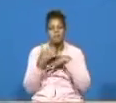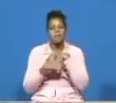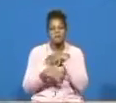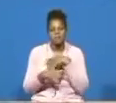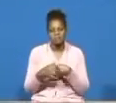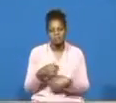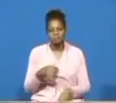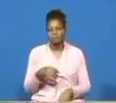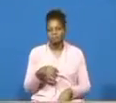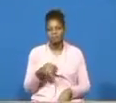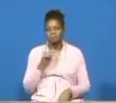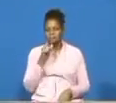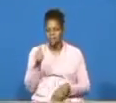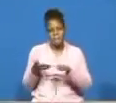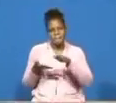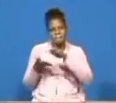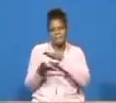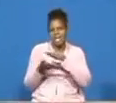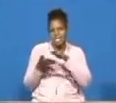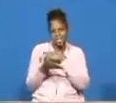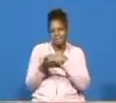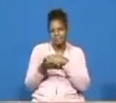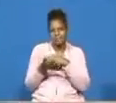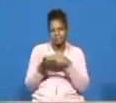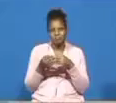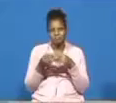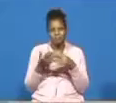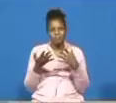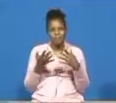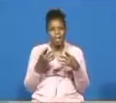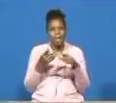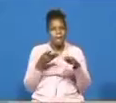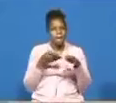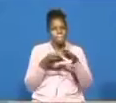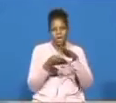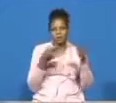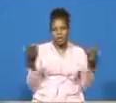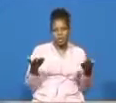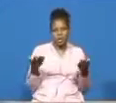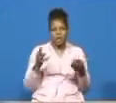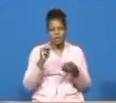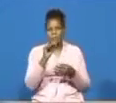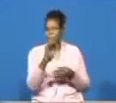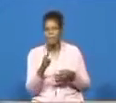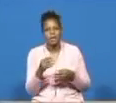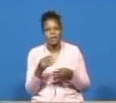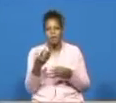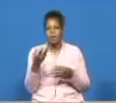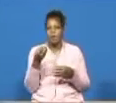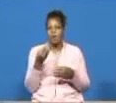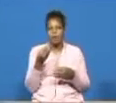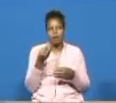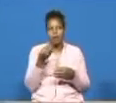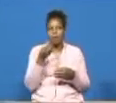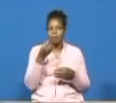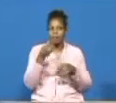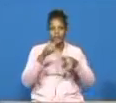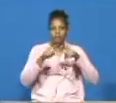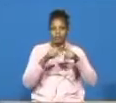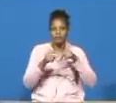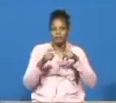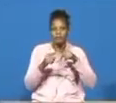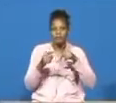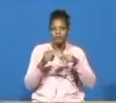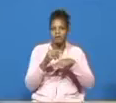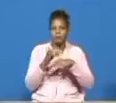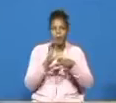was not baked by time and patience bakery it was not baked by regal bakery or purity bakery or